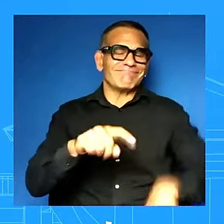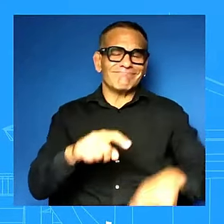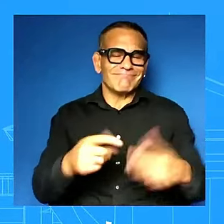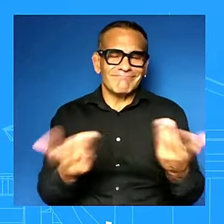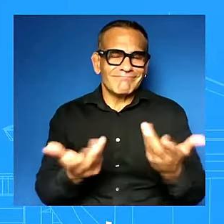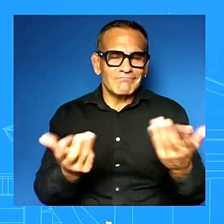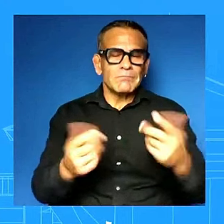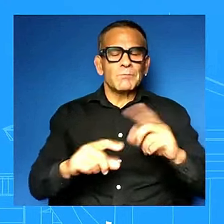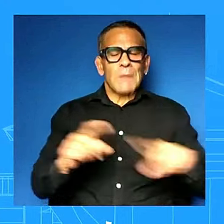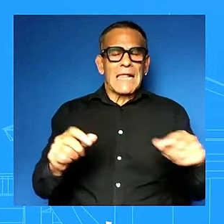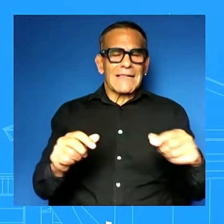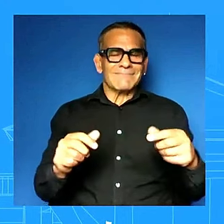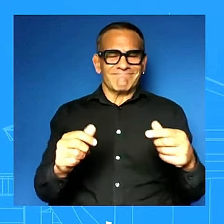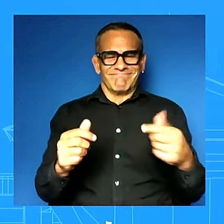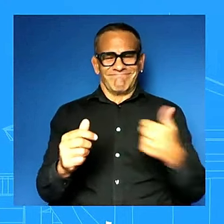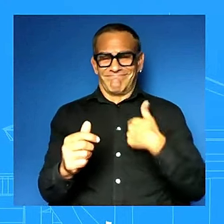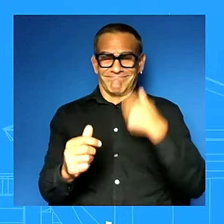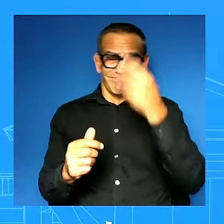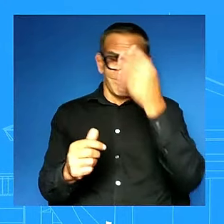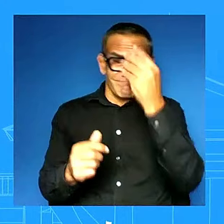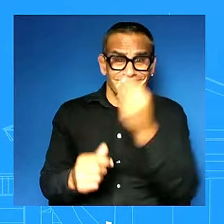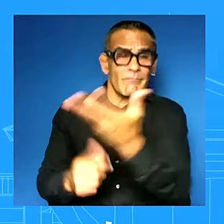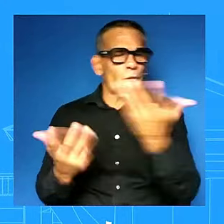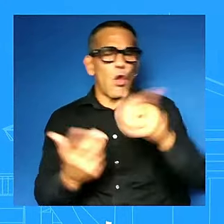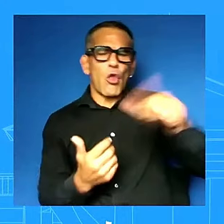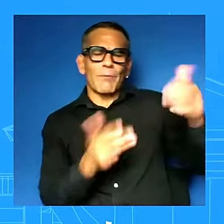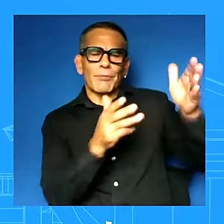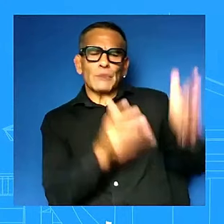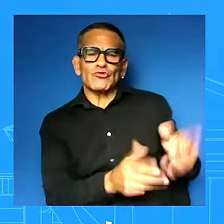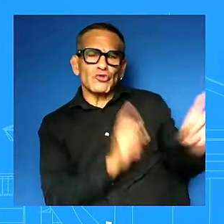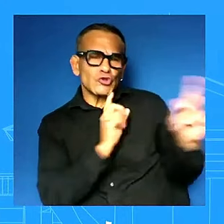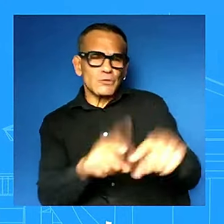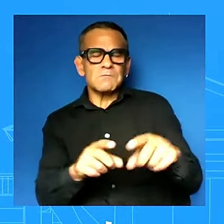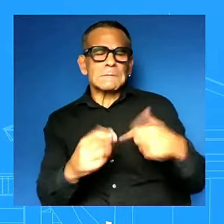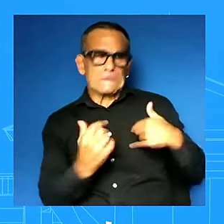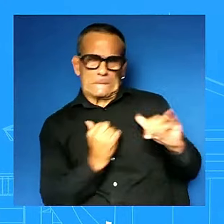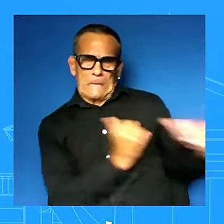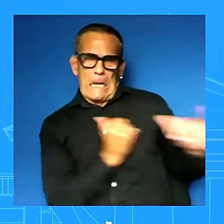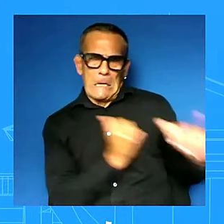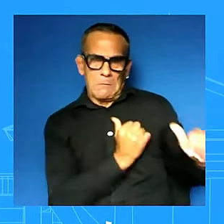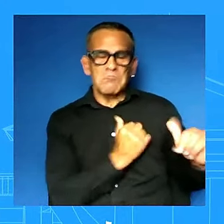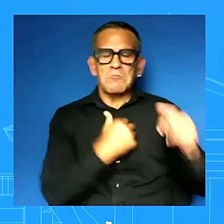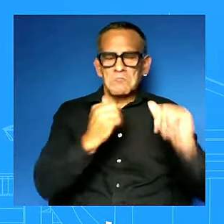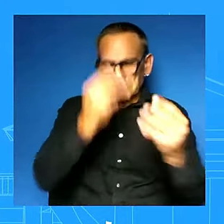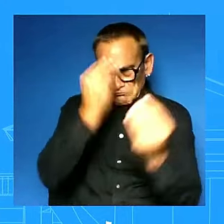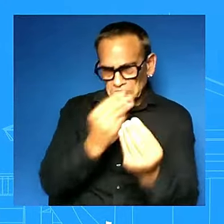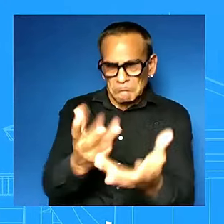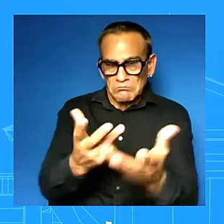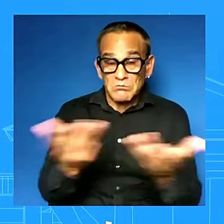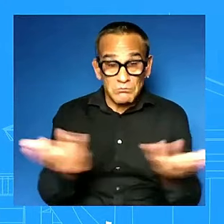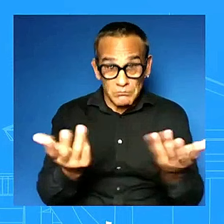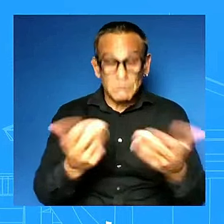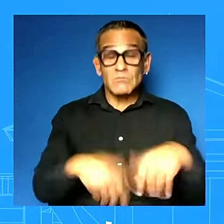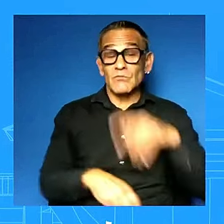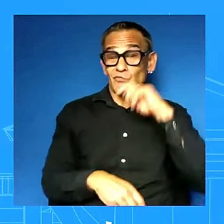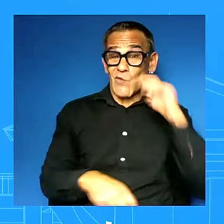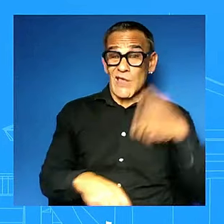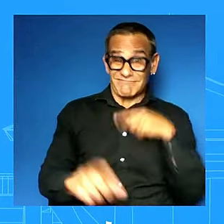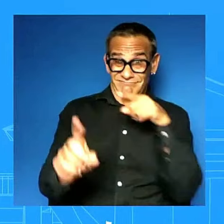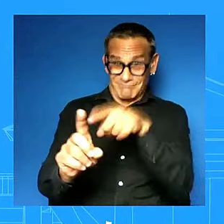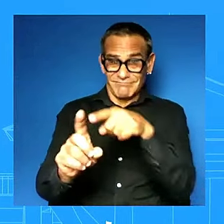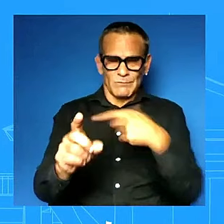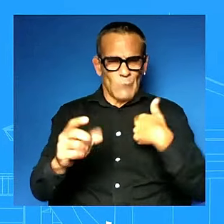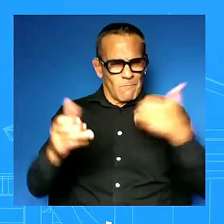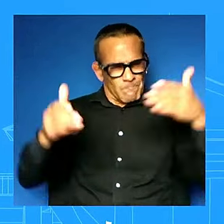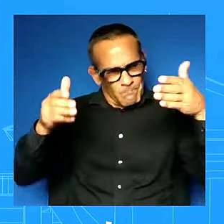uh questions questions about ukraine specifically obviously which is that we want to make sure our focus is making sure that ukraine has what its